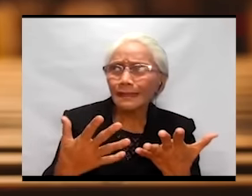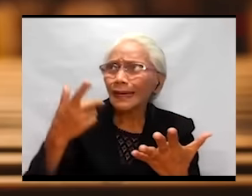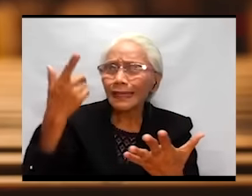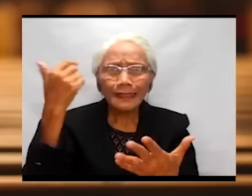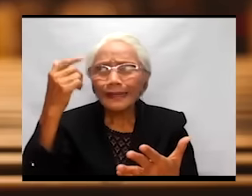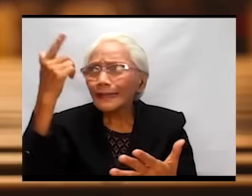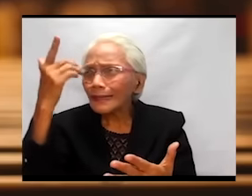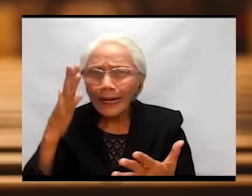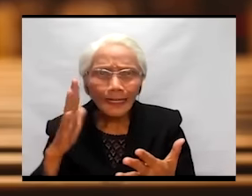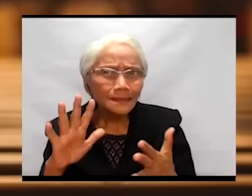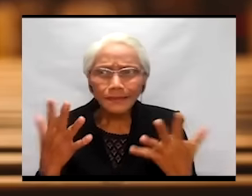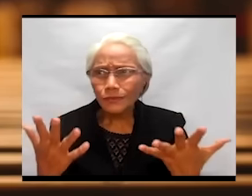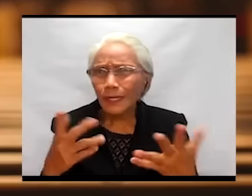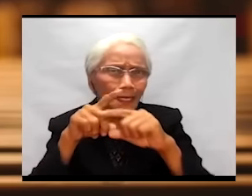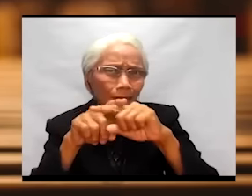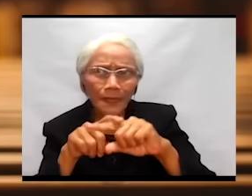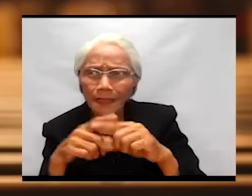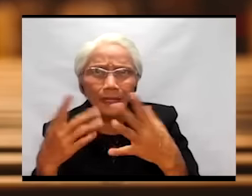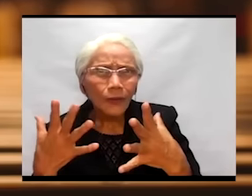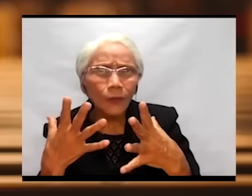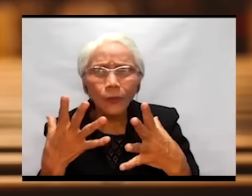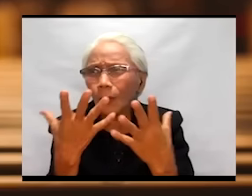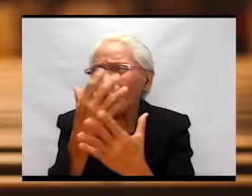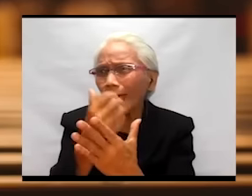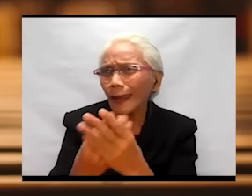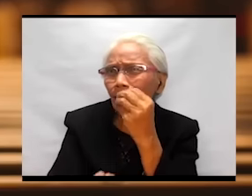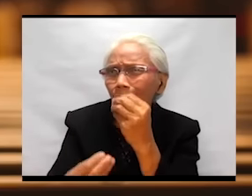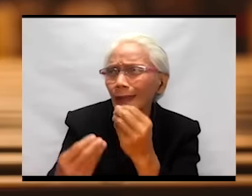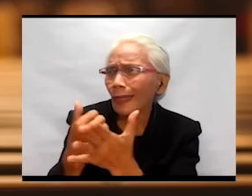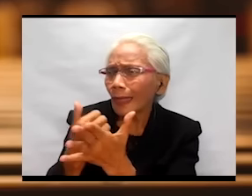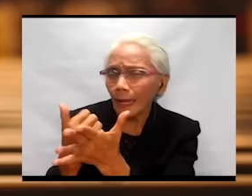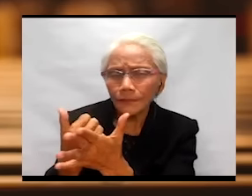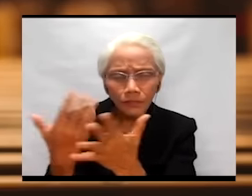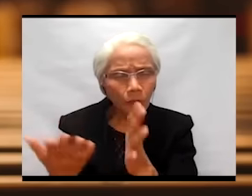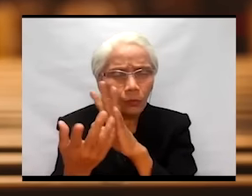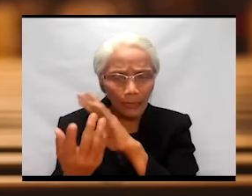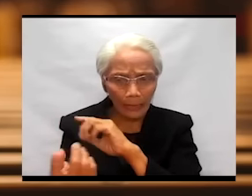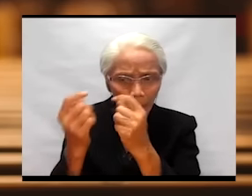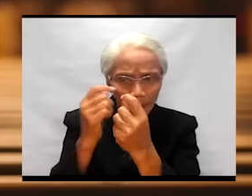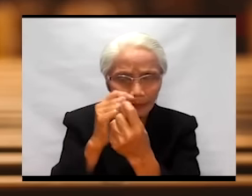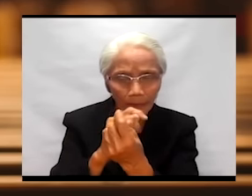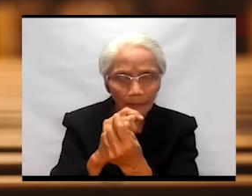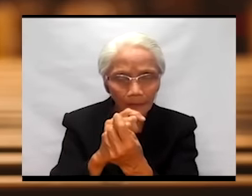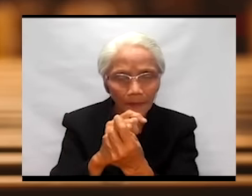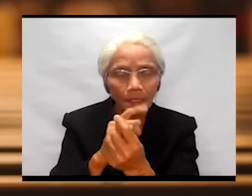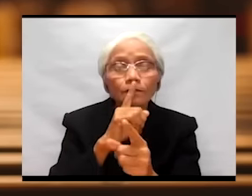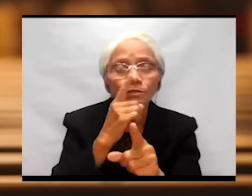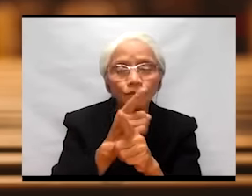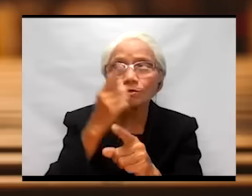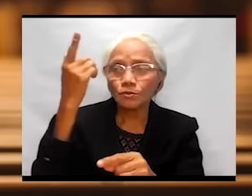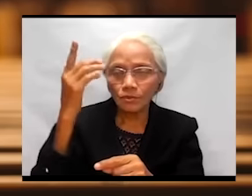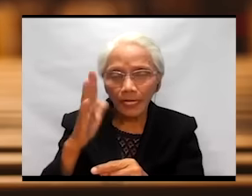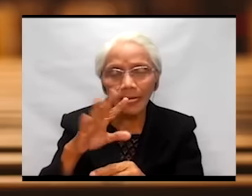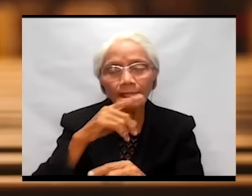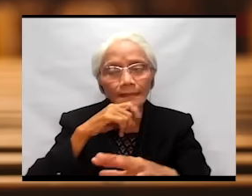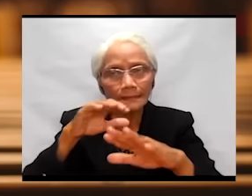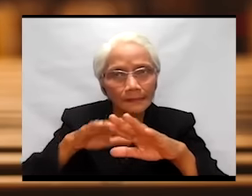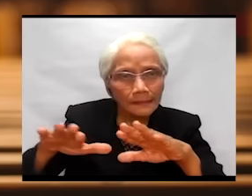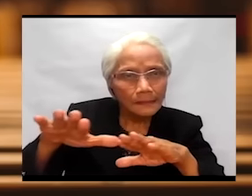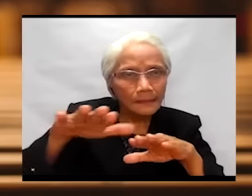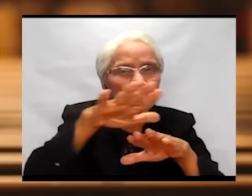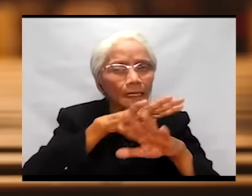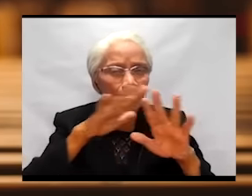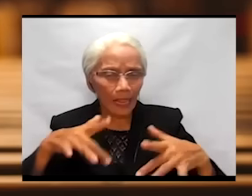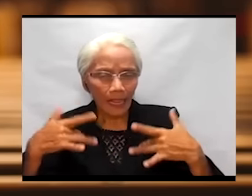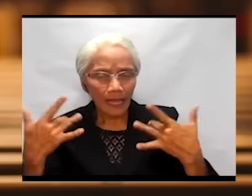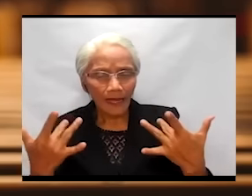we turn to the true God in the desert of life and slowly, slowly recognize God